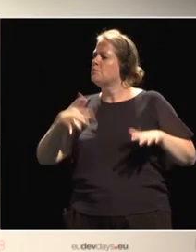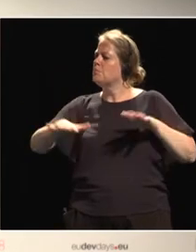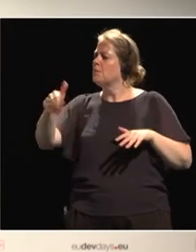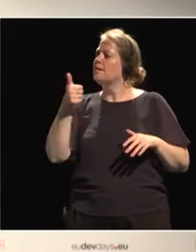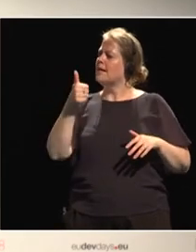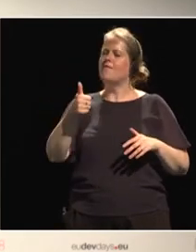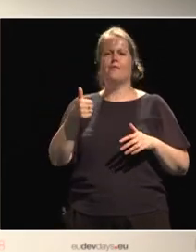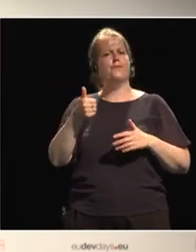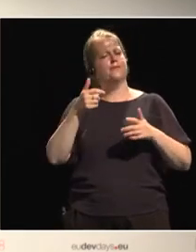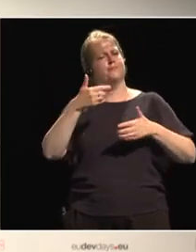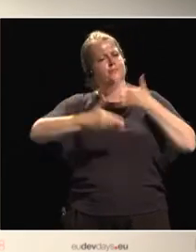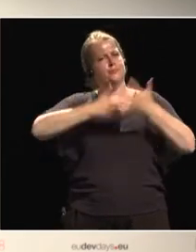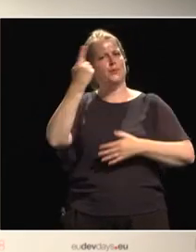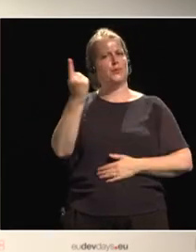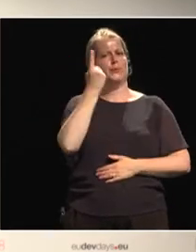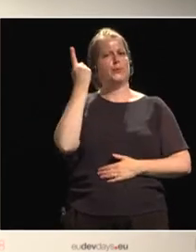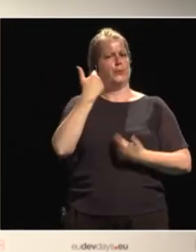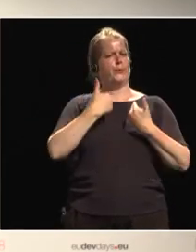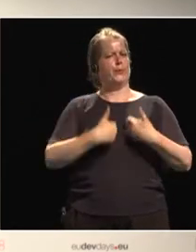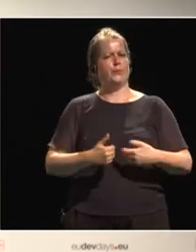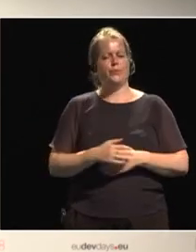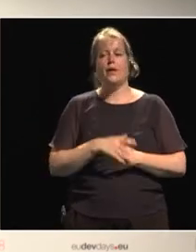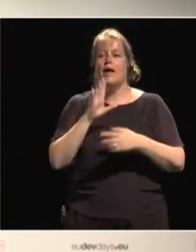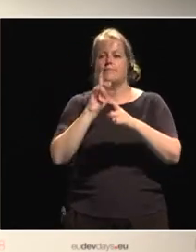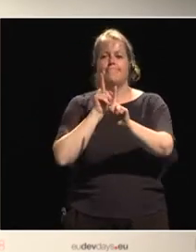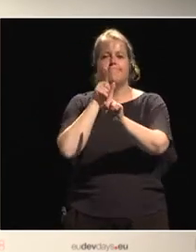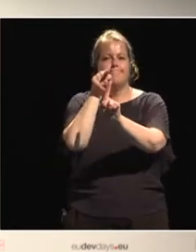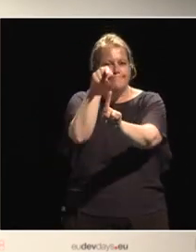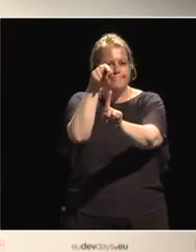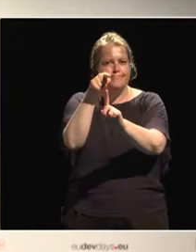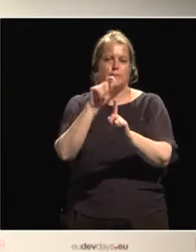yourself and say who your question is directed to.